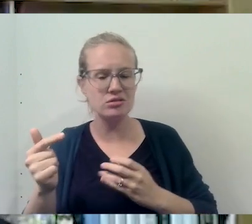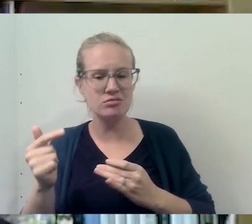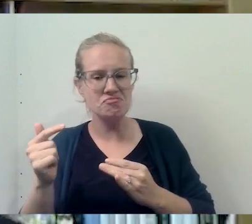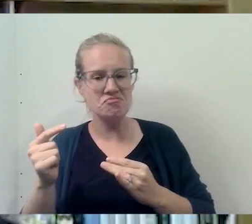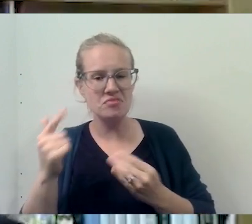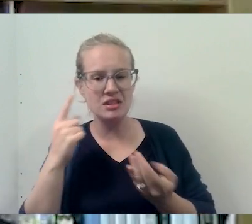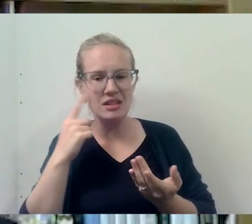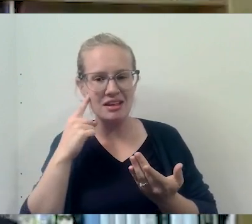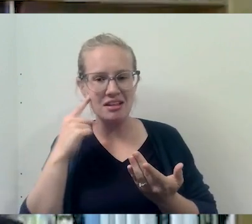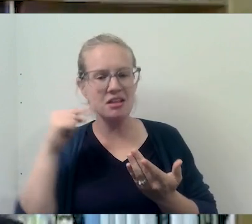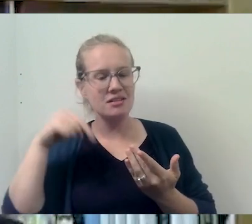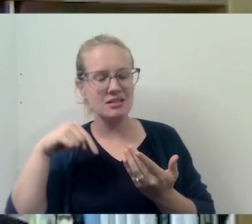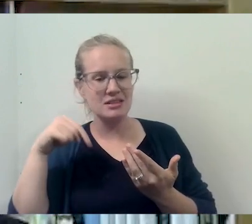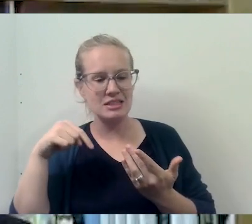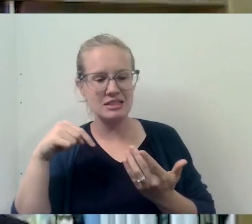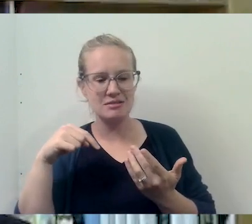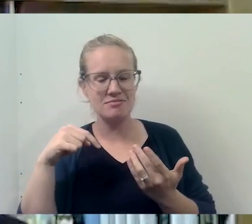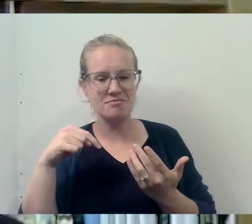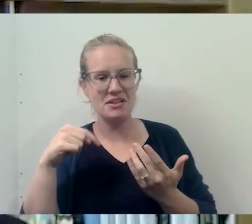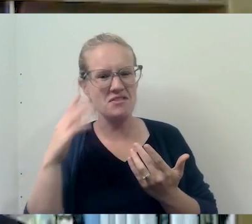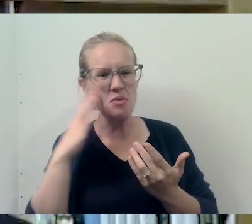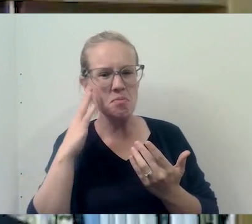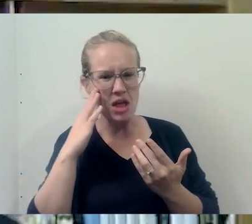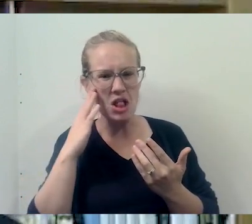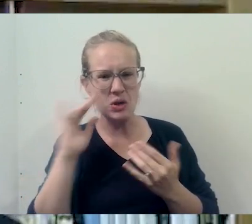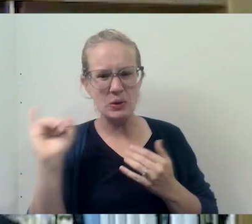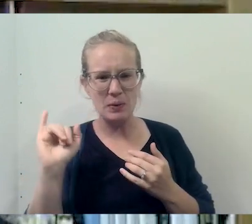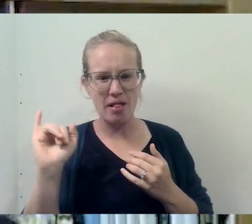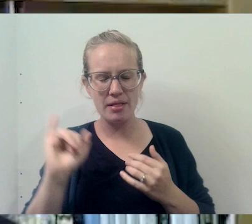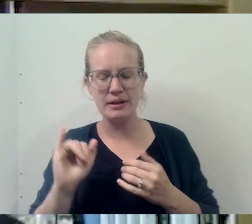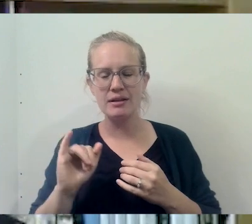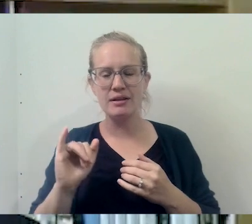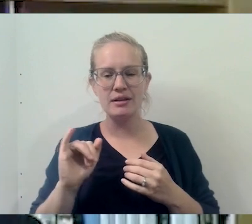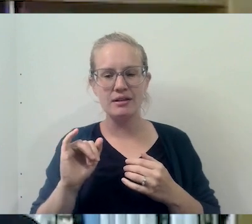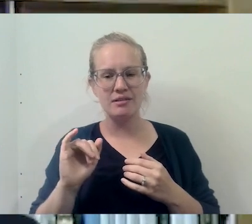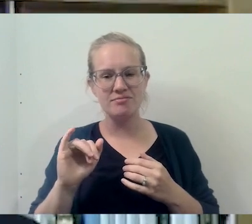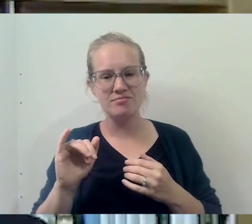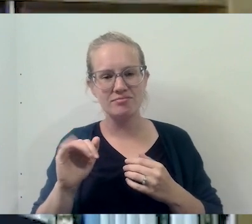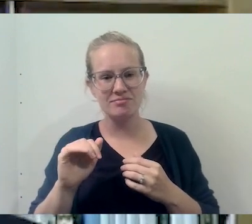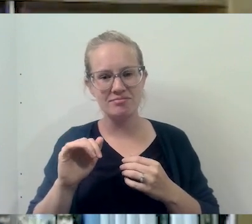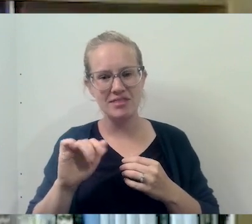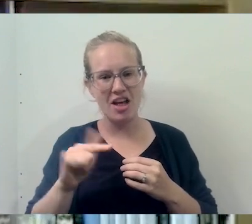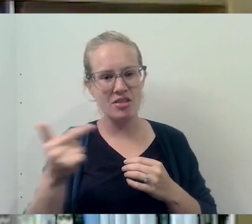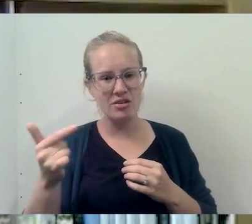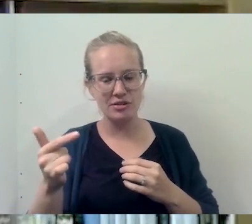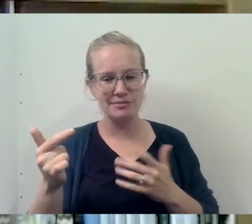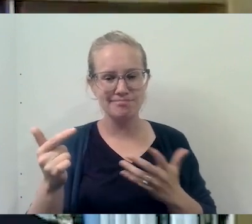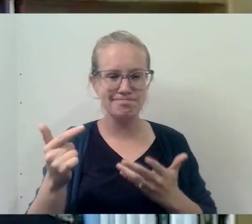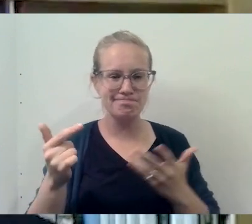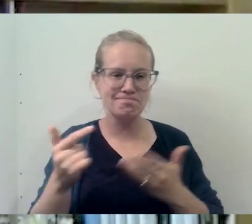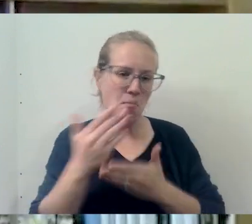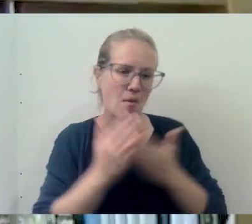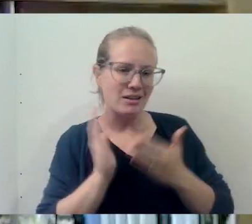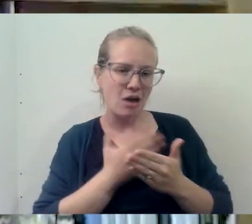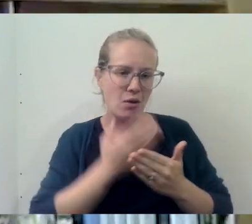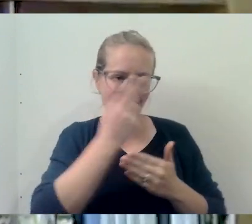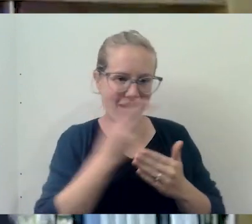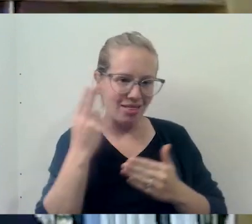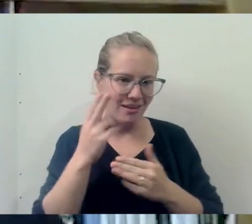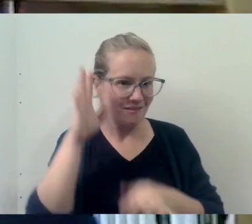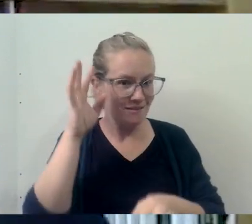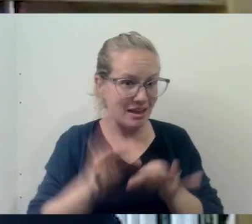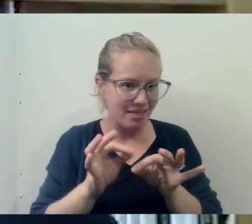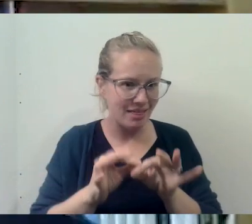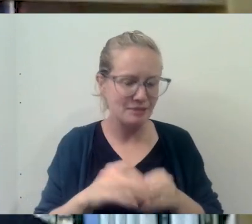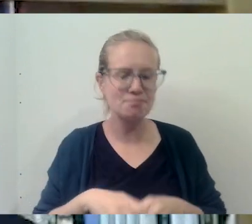this very, very familiar as well in other parts of our Catholic world. And